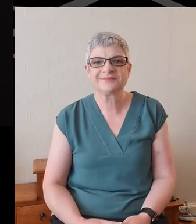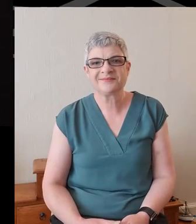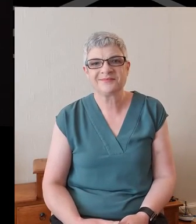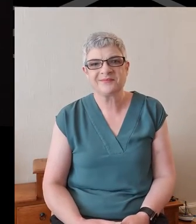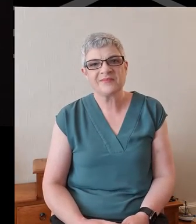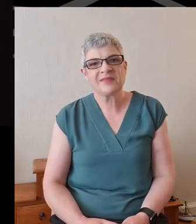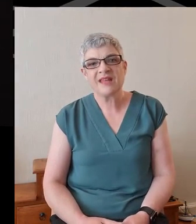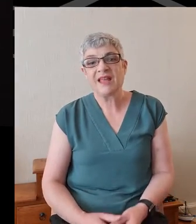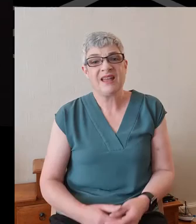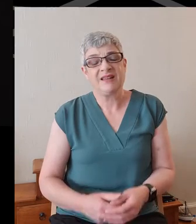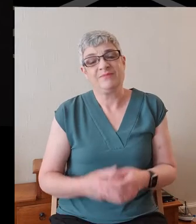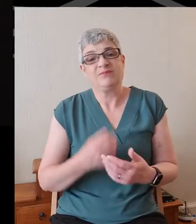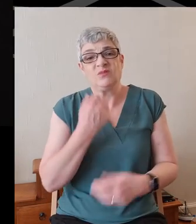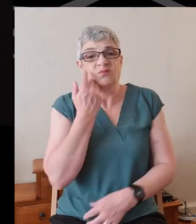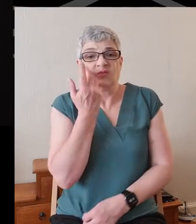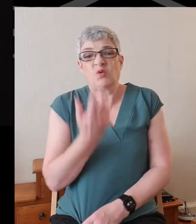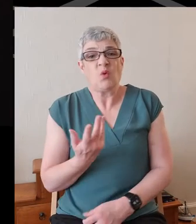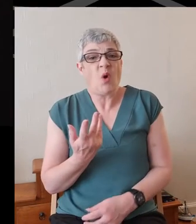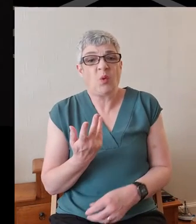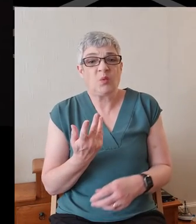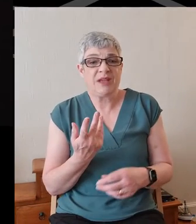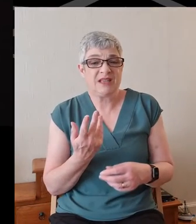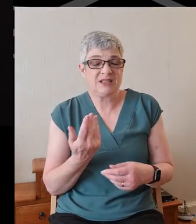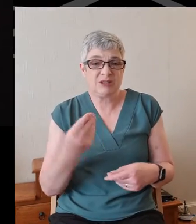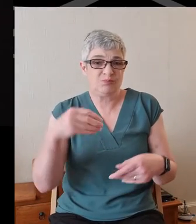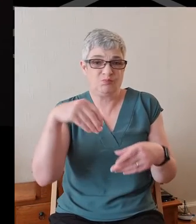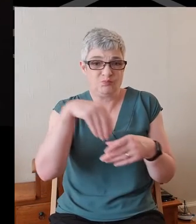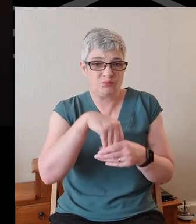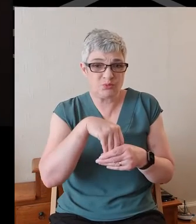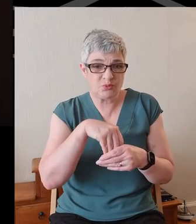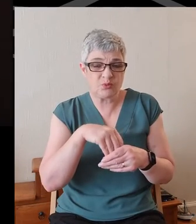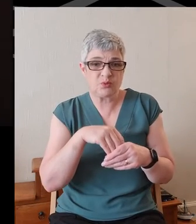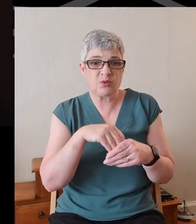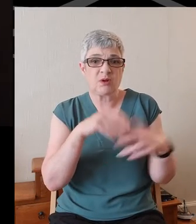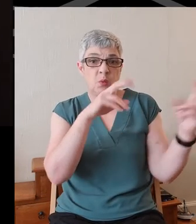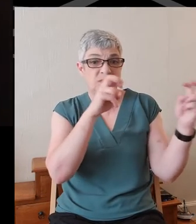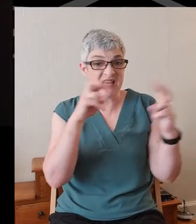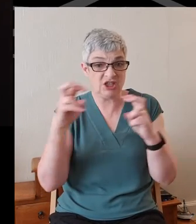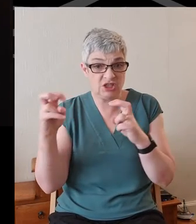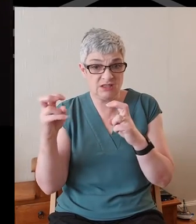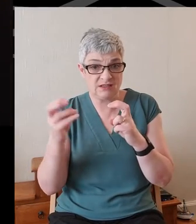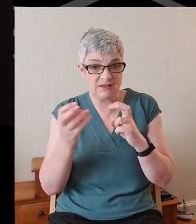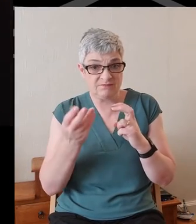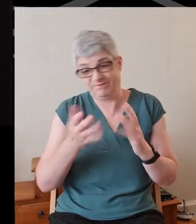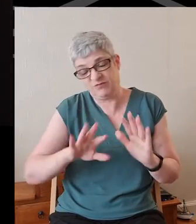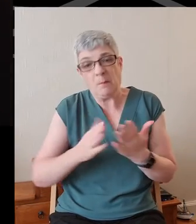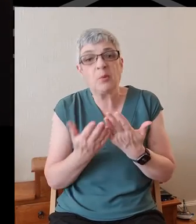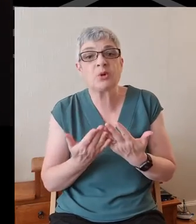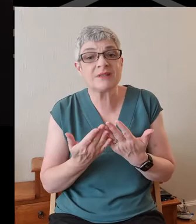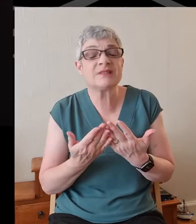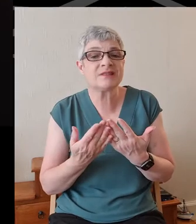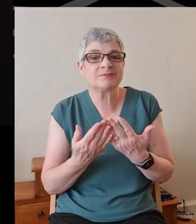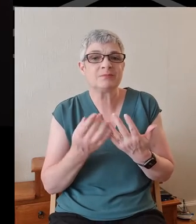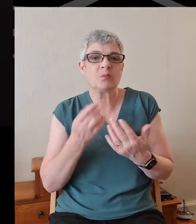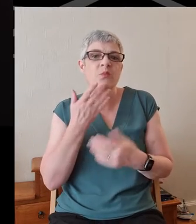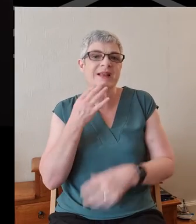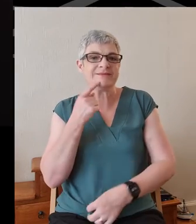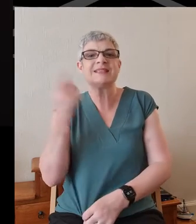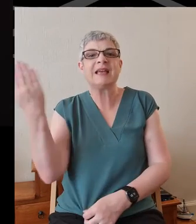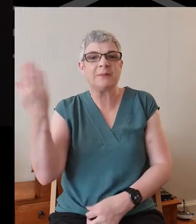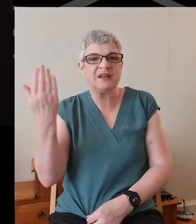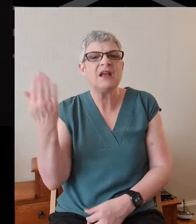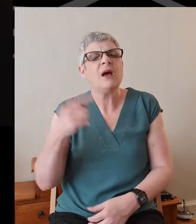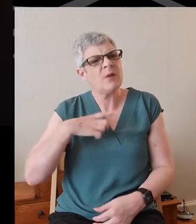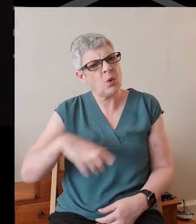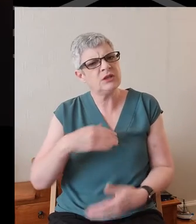Now, I don't often include quotations from books and sermon, but I thought I wanted to share